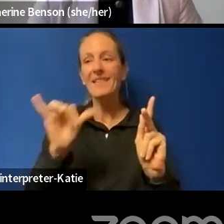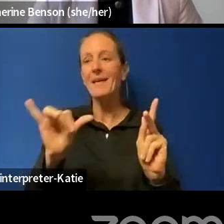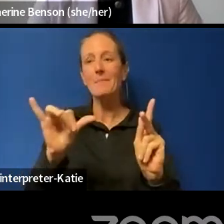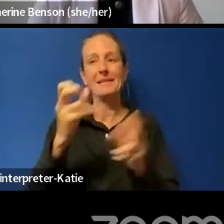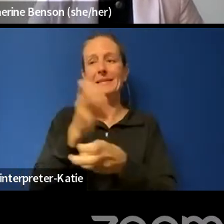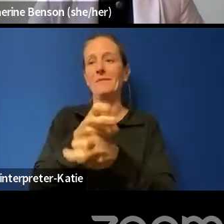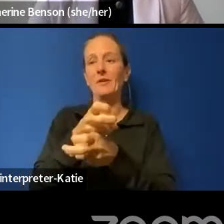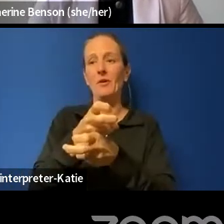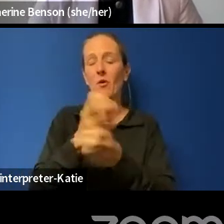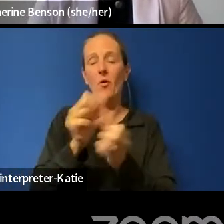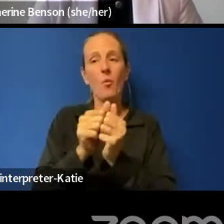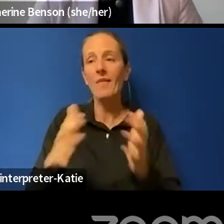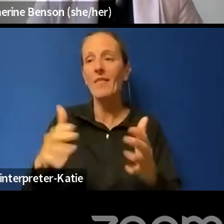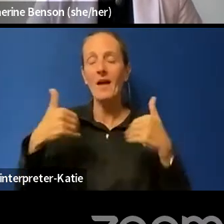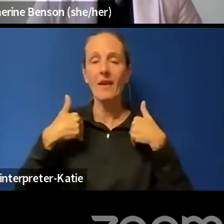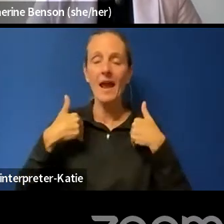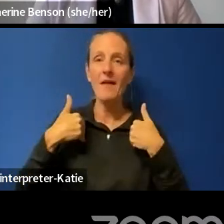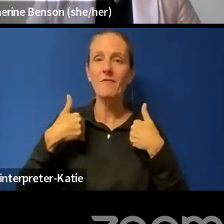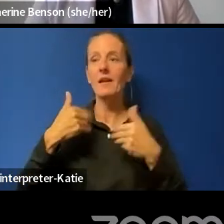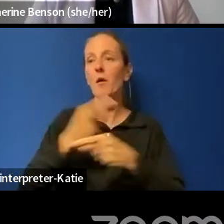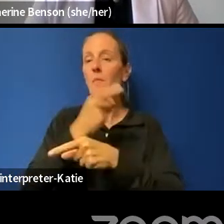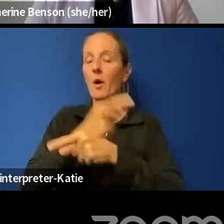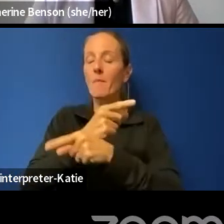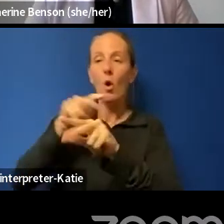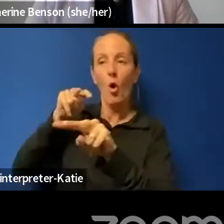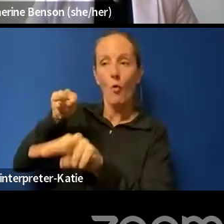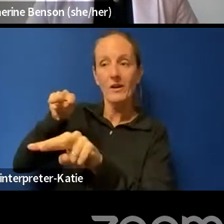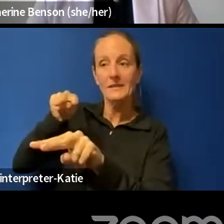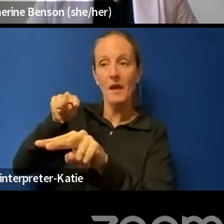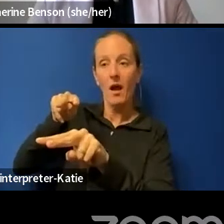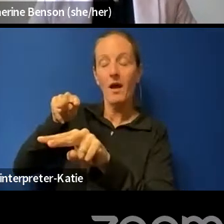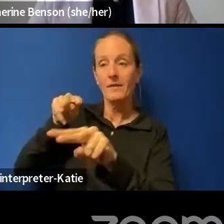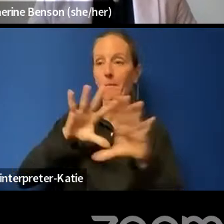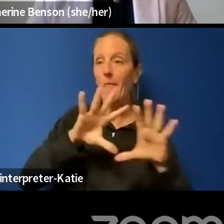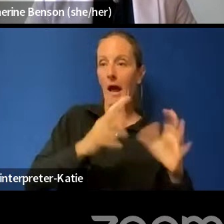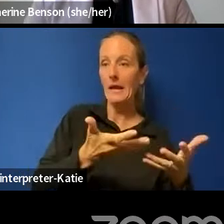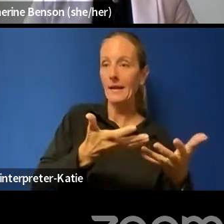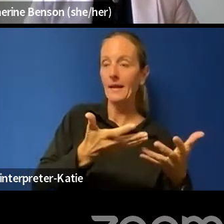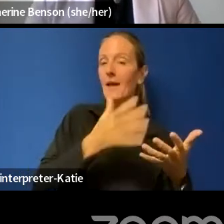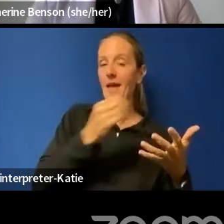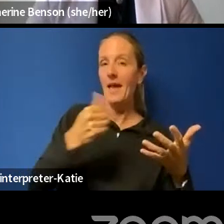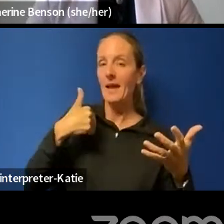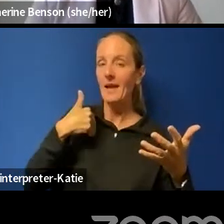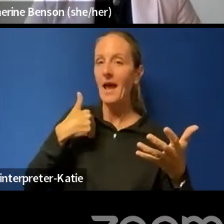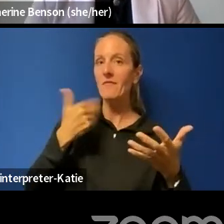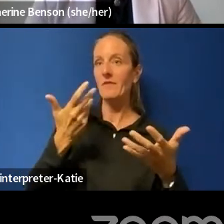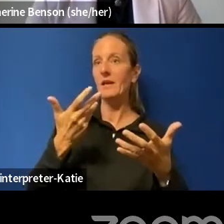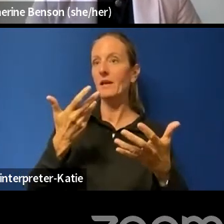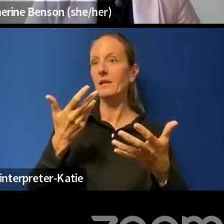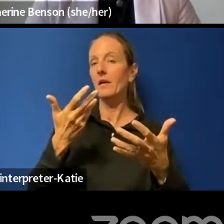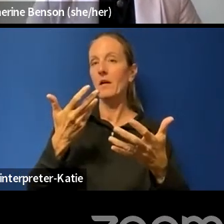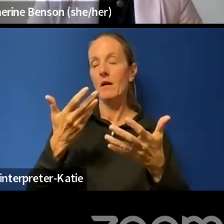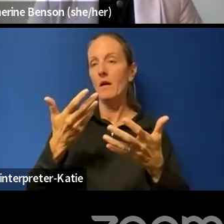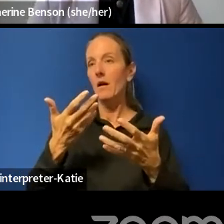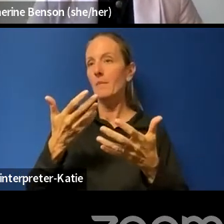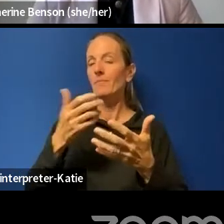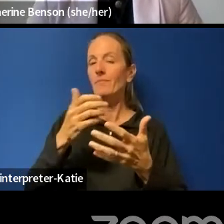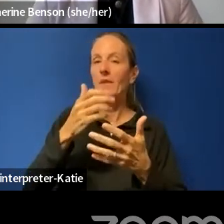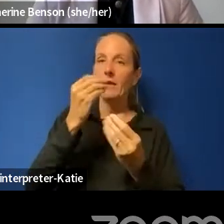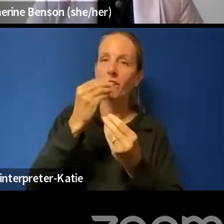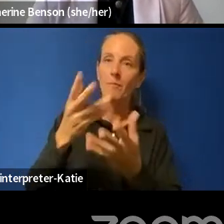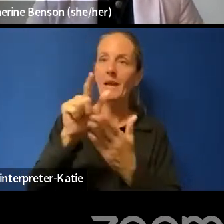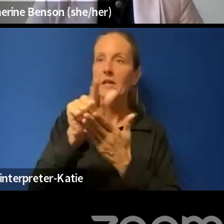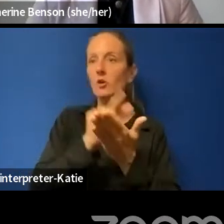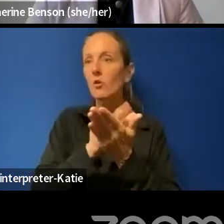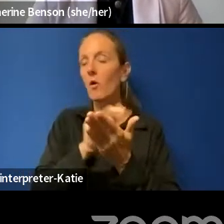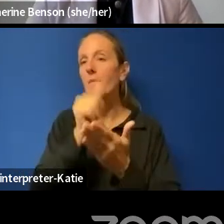proper oversight bodies and having really good access to information laws and privacy laws. It's really, really difficult to